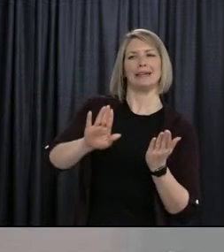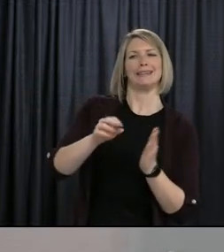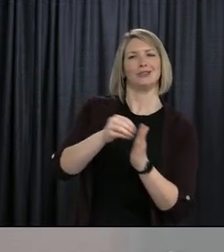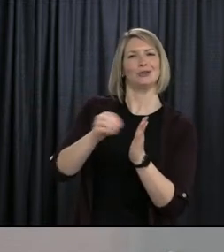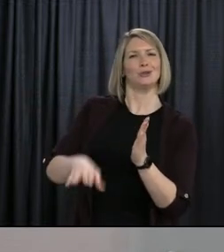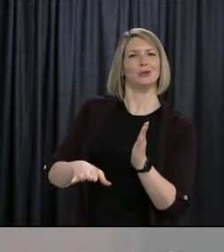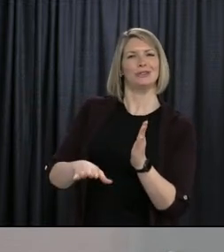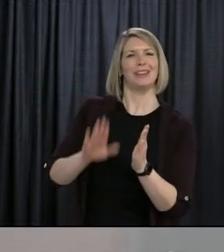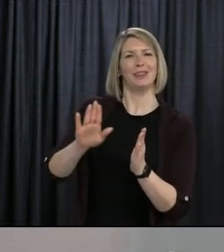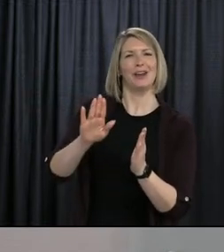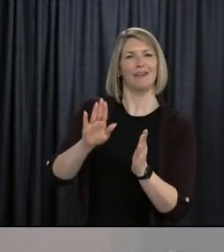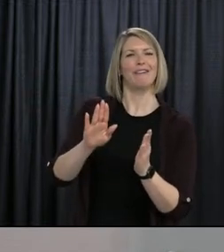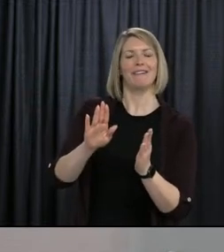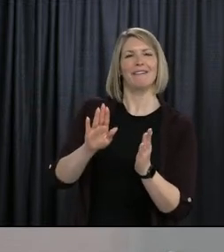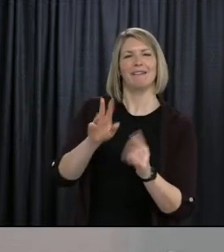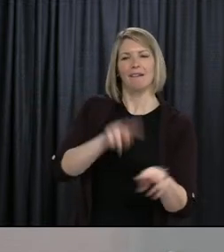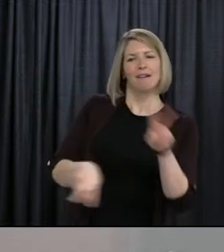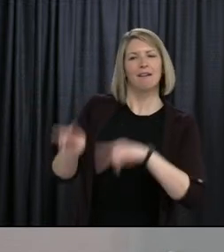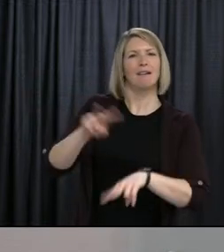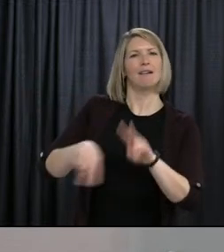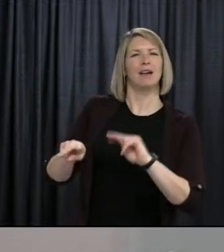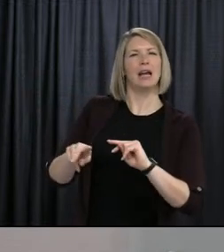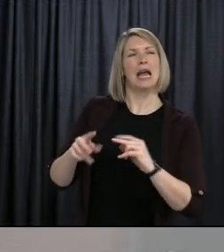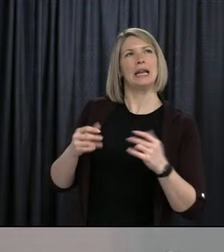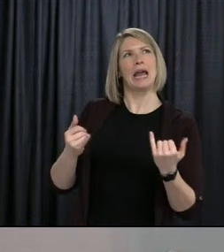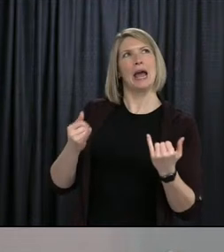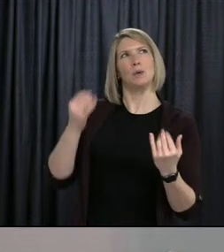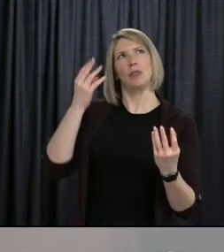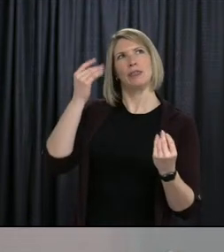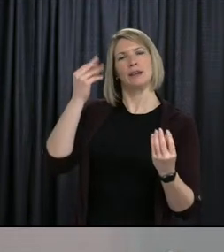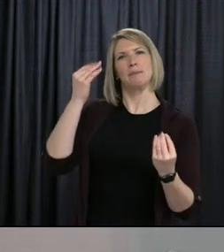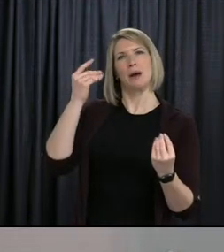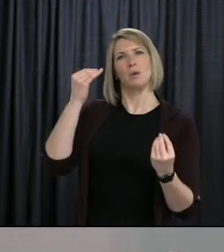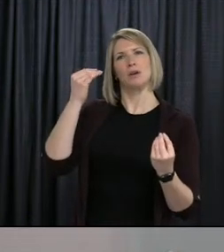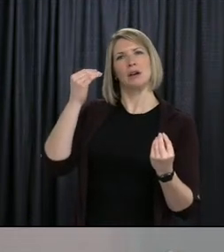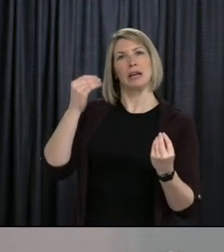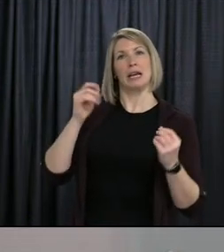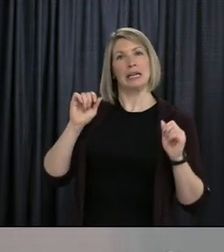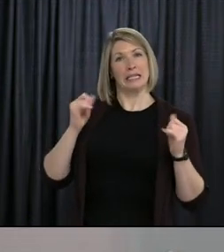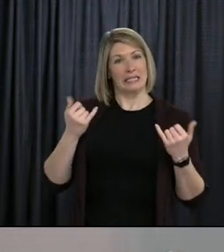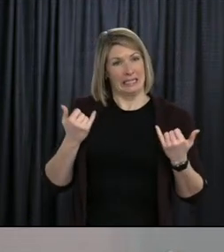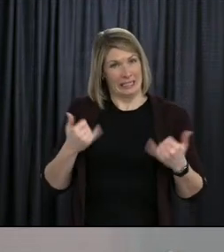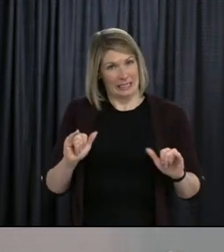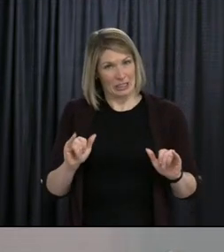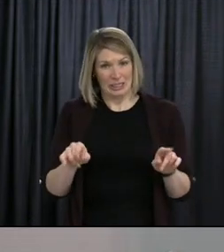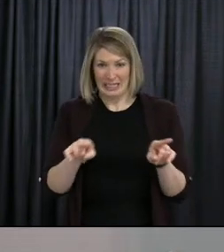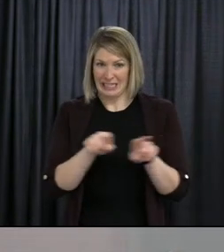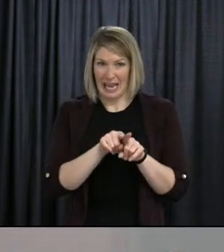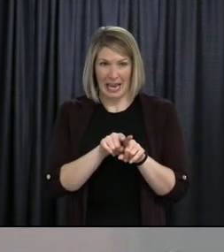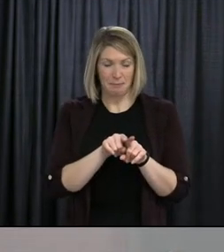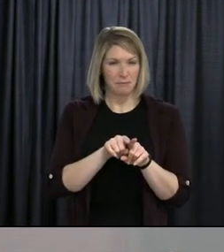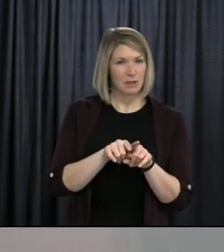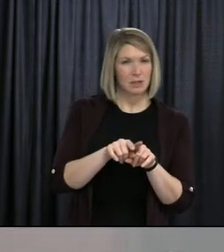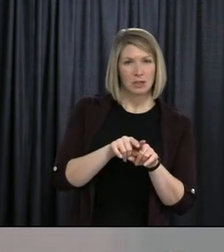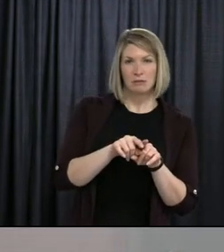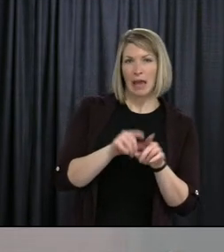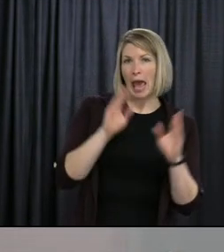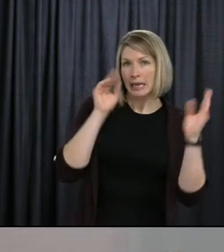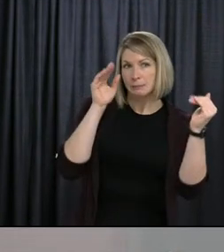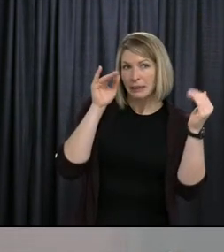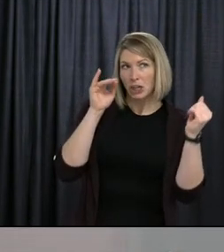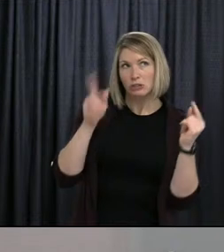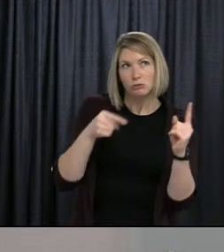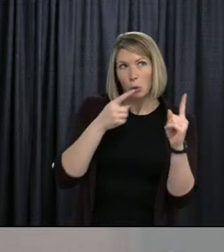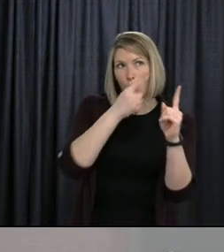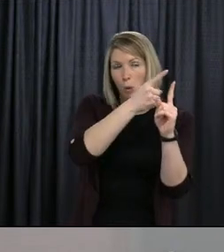formula was. But is that being considered now and exactly how parents can ensure that their kids are going to be graded and what that's going to look like throughout this